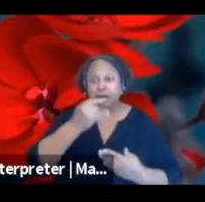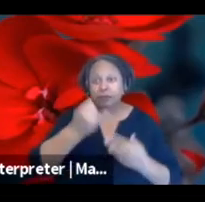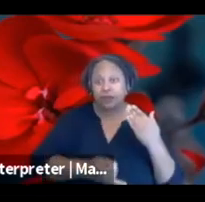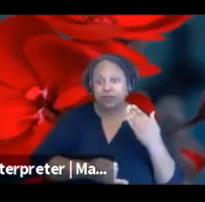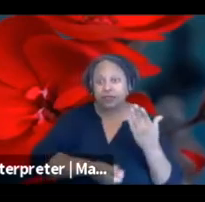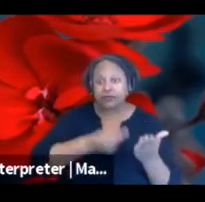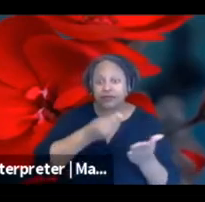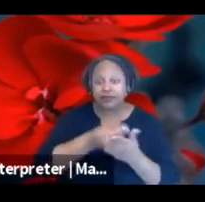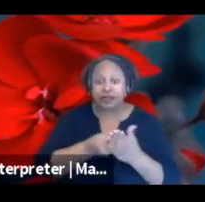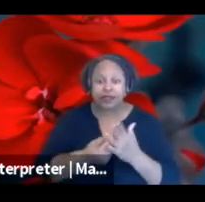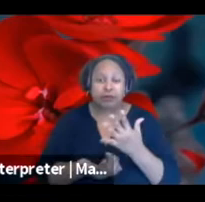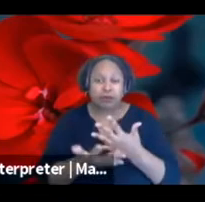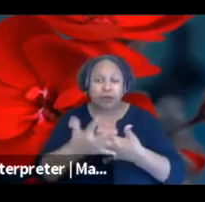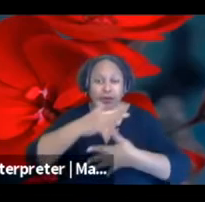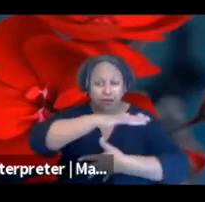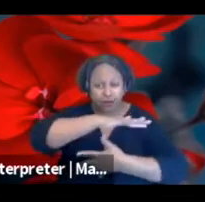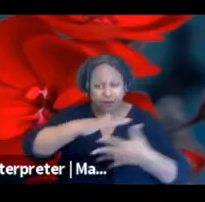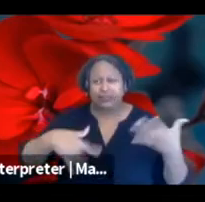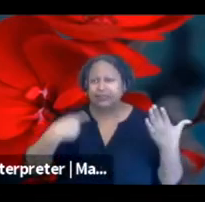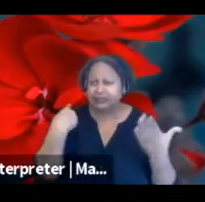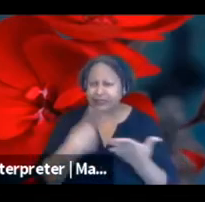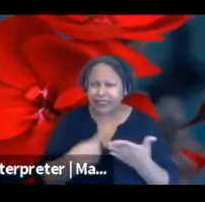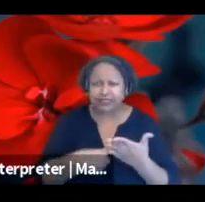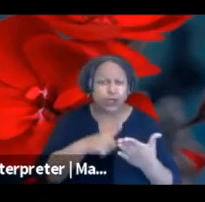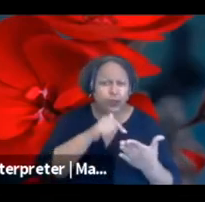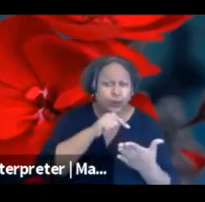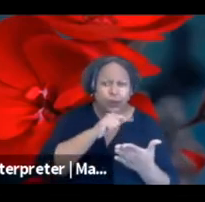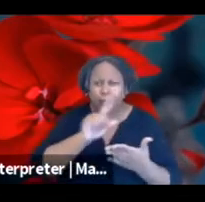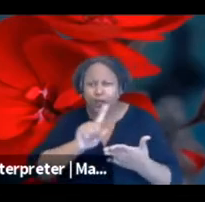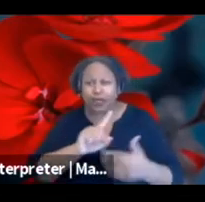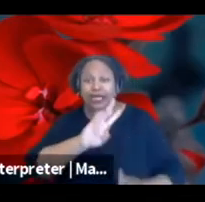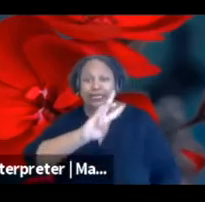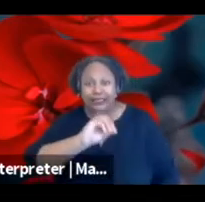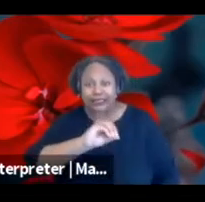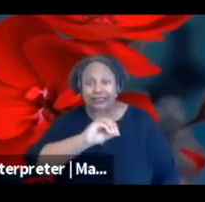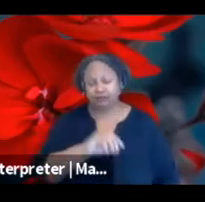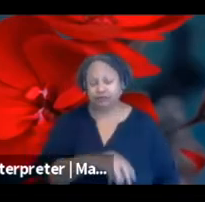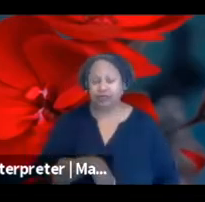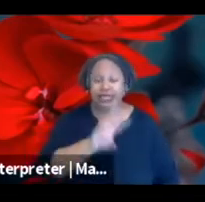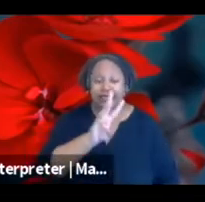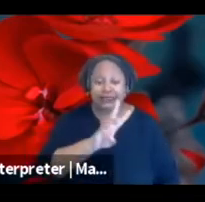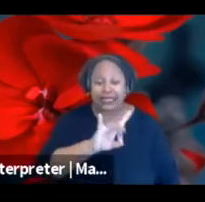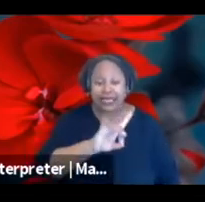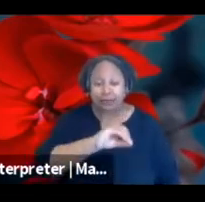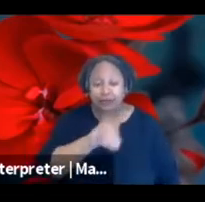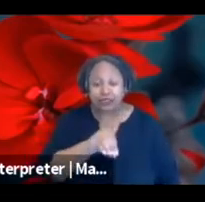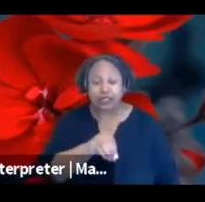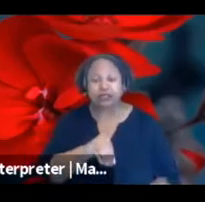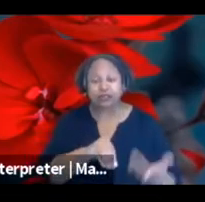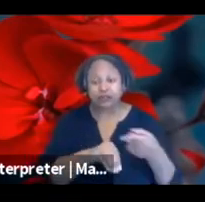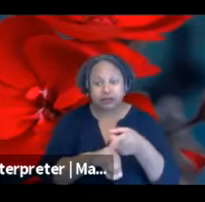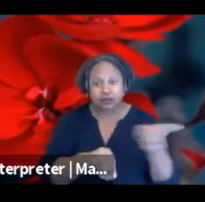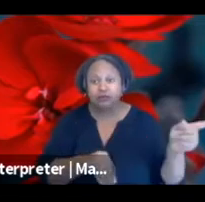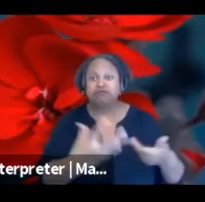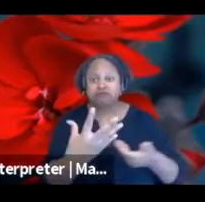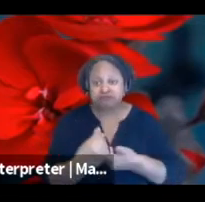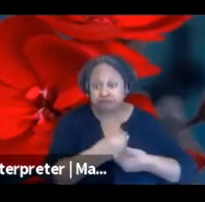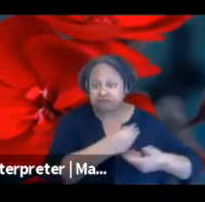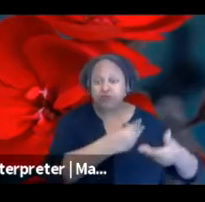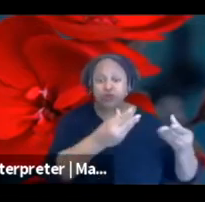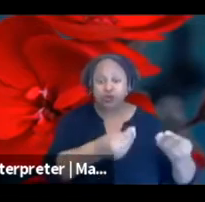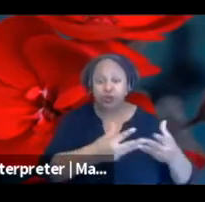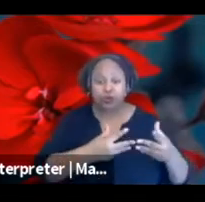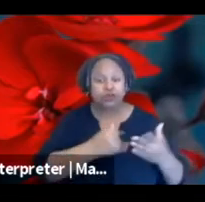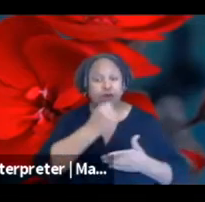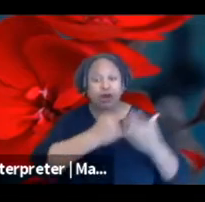were something that we discussed a lot. And 68% of survey participants said that art creation in